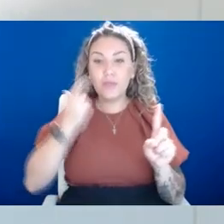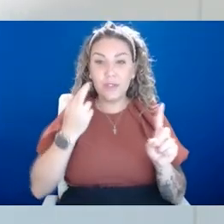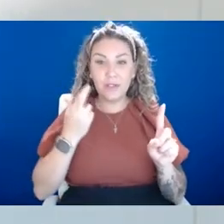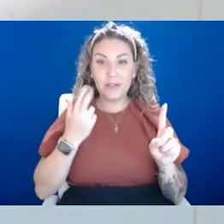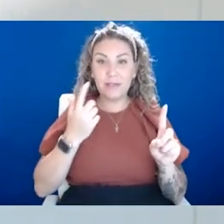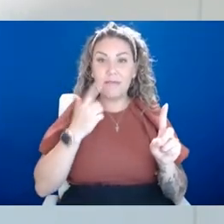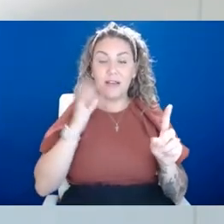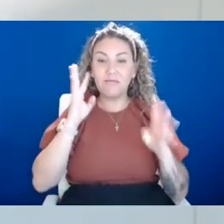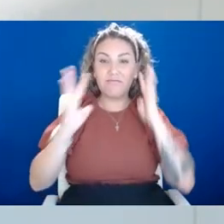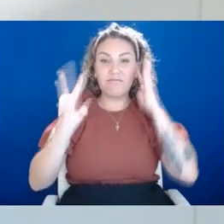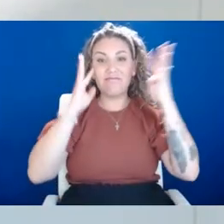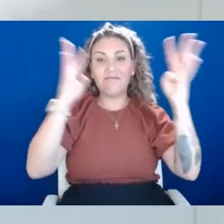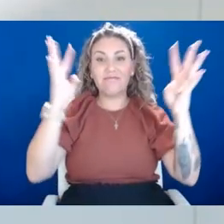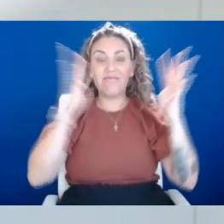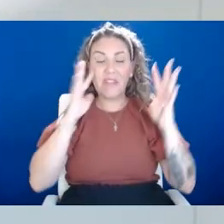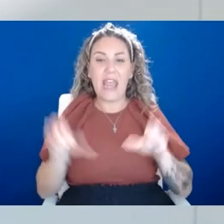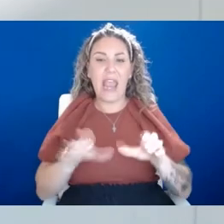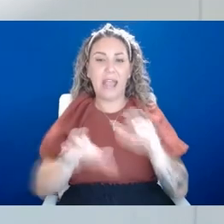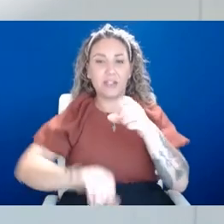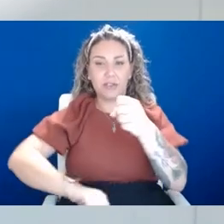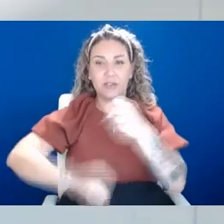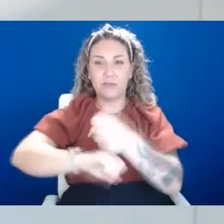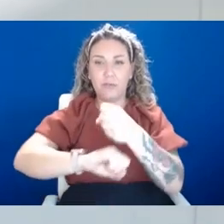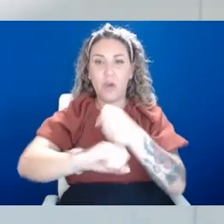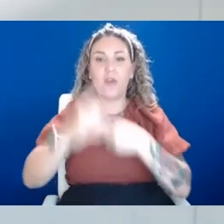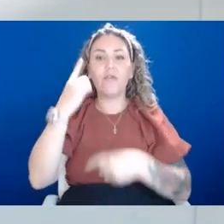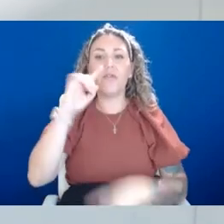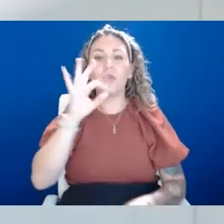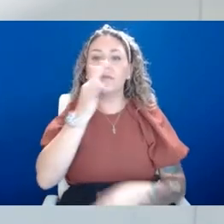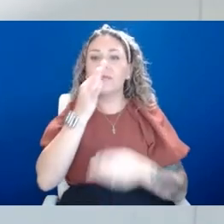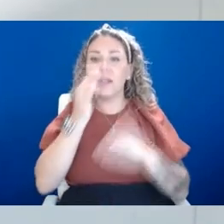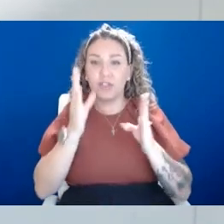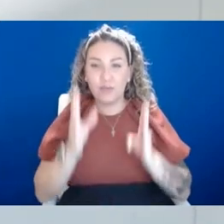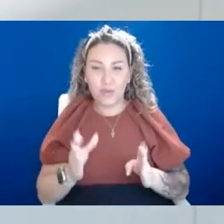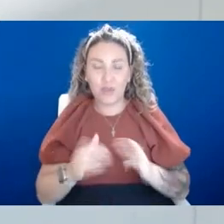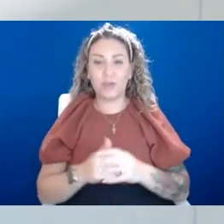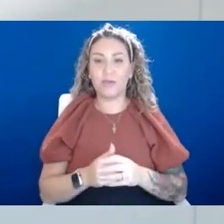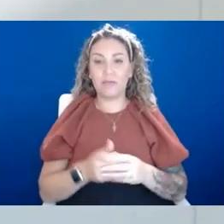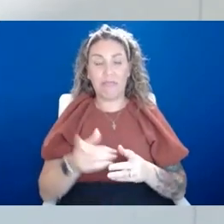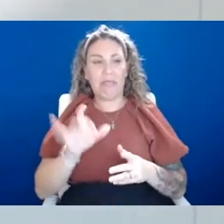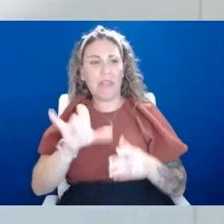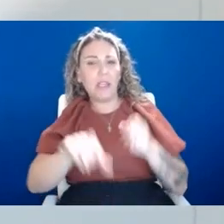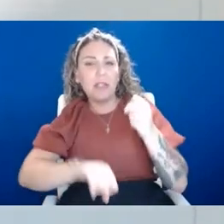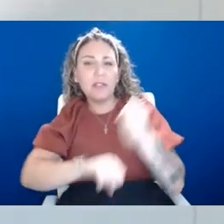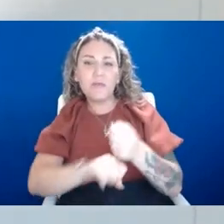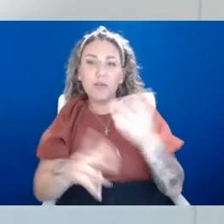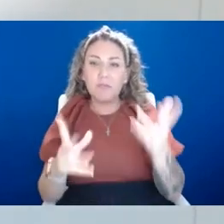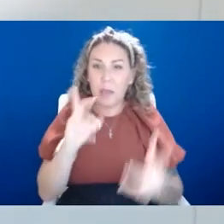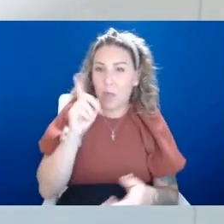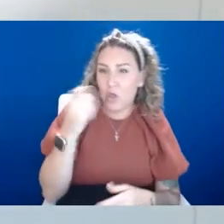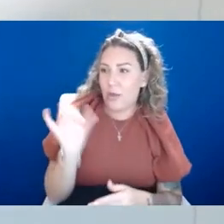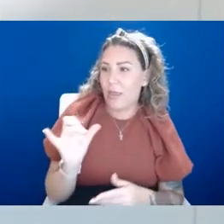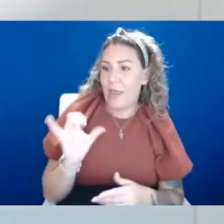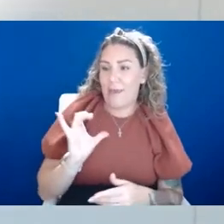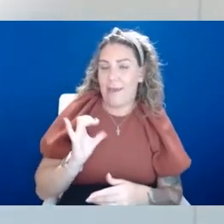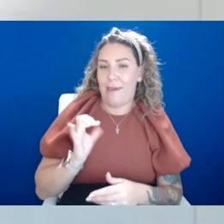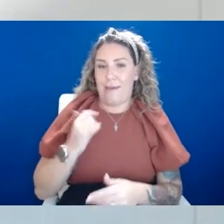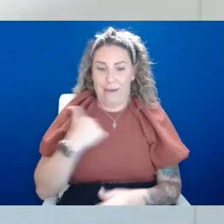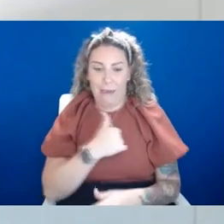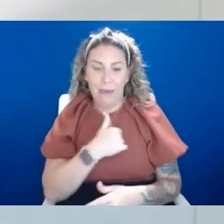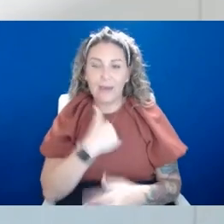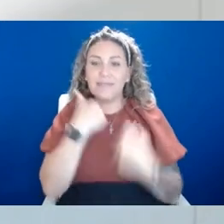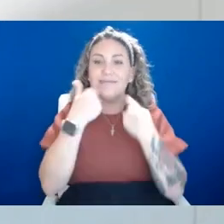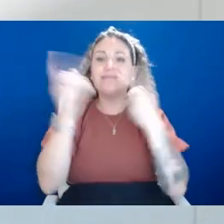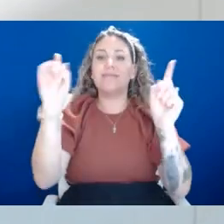Project is to act as support for the experts and the support could look like us just telling the story to make sure that the conversation